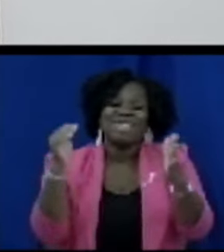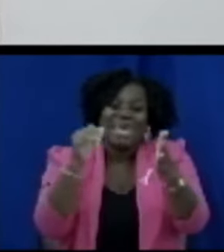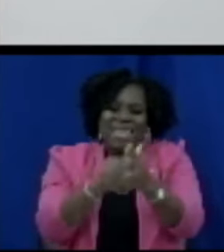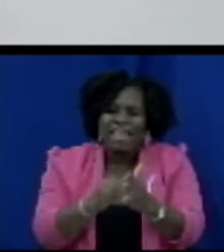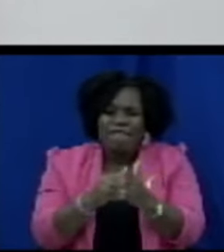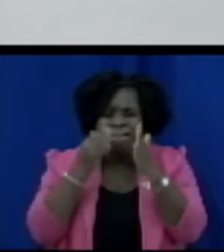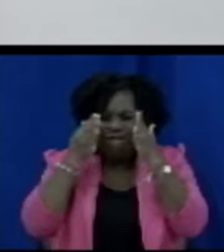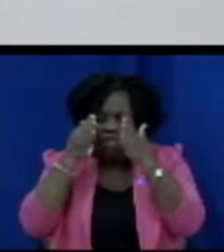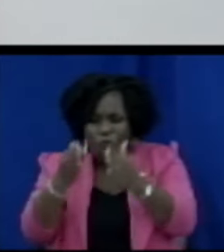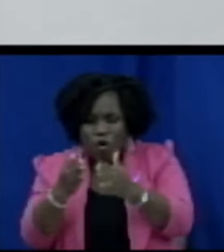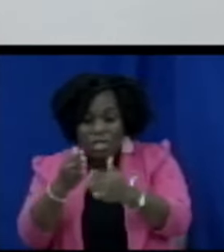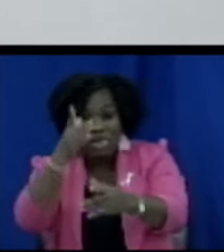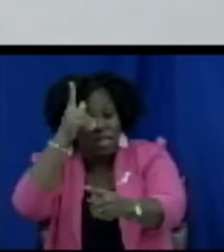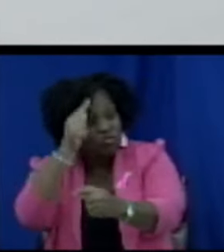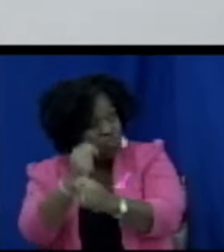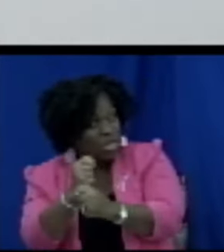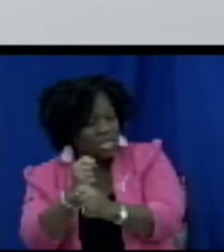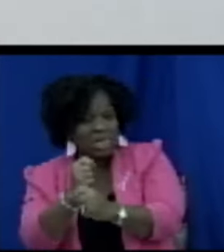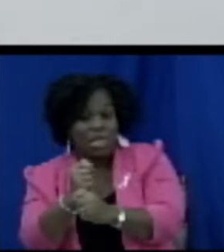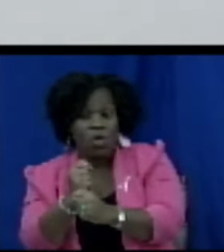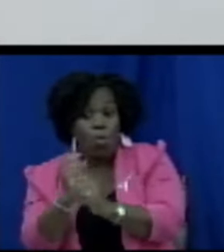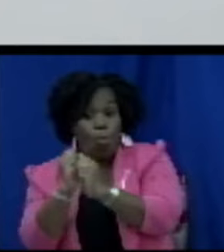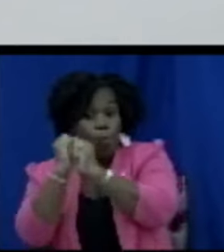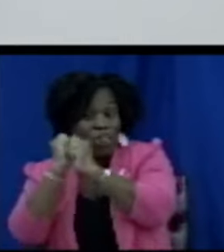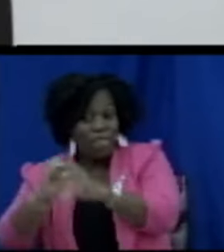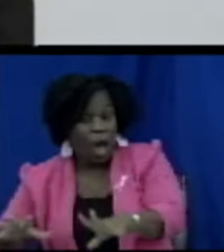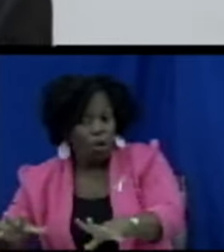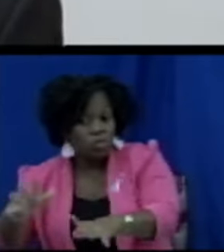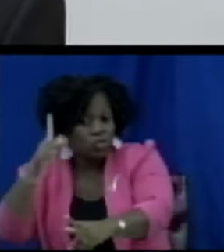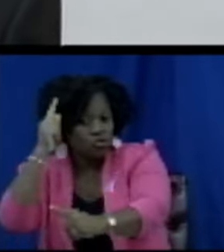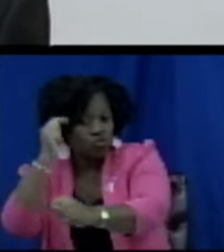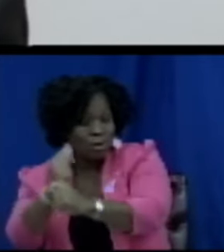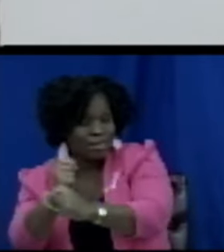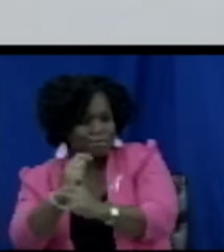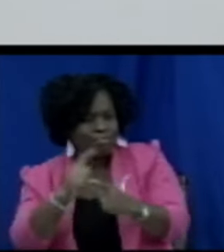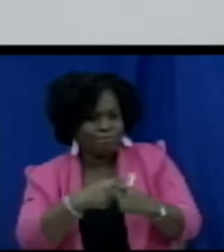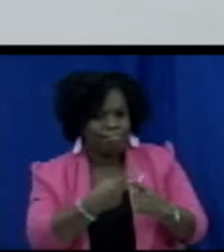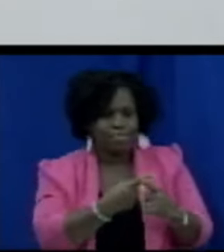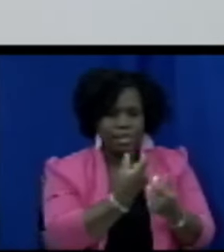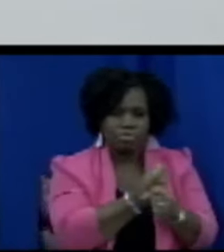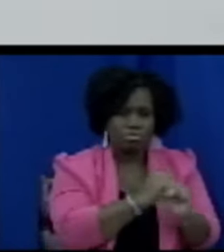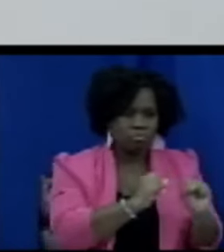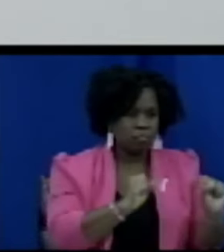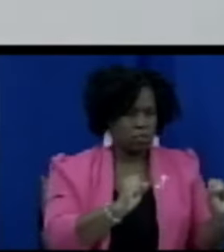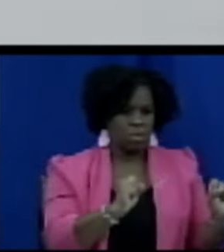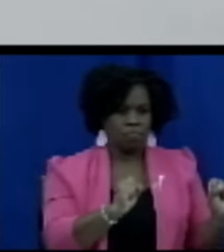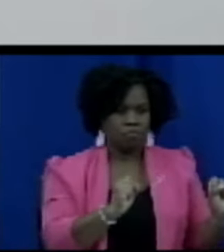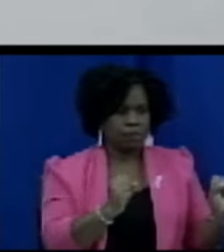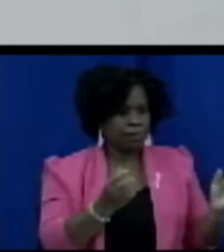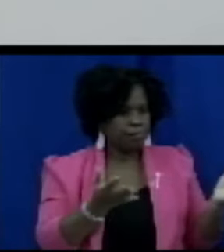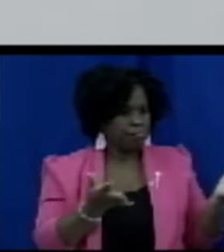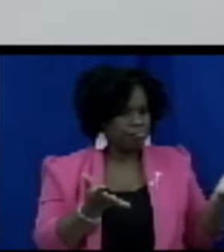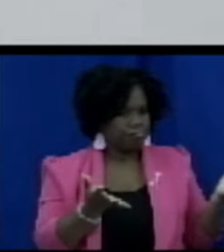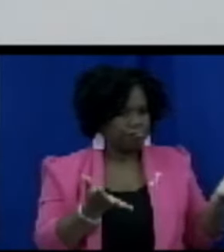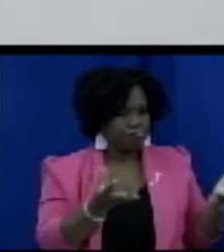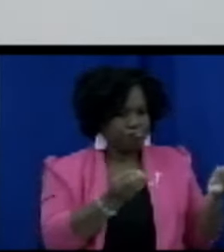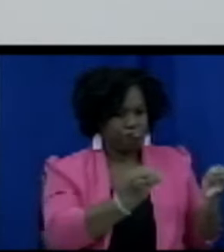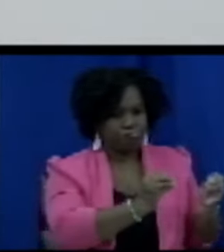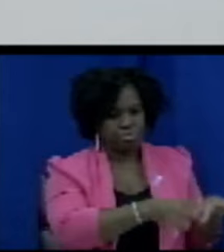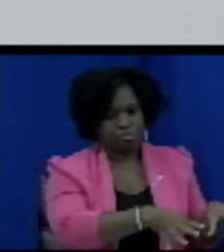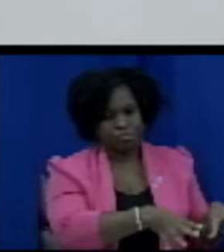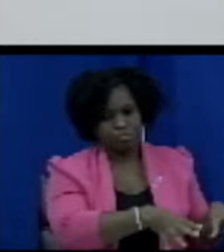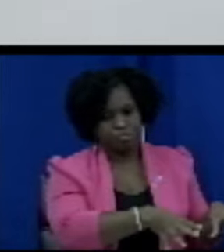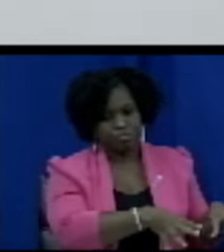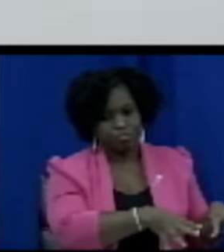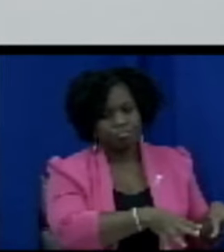if there's no trust then the safety requirements can be in some way